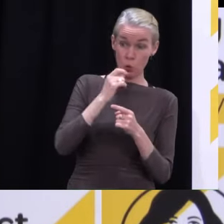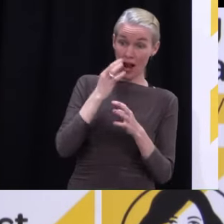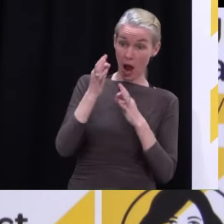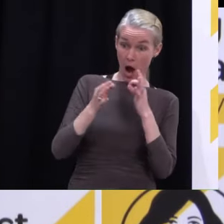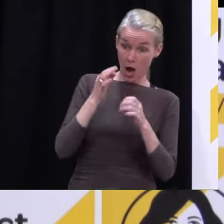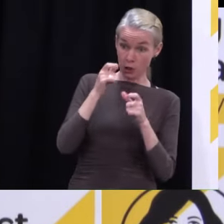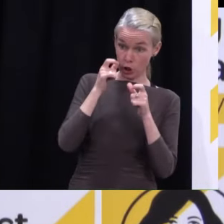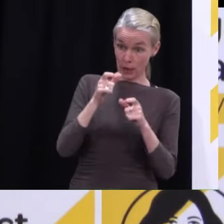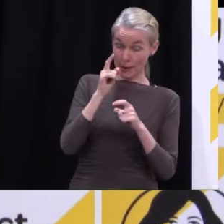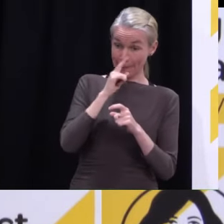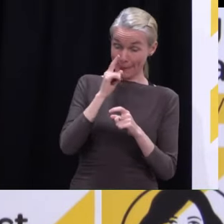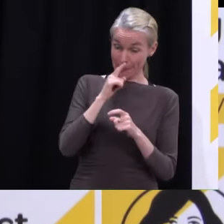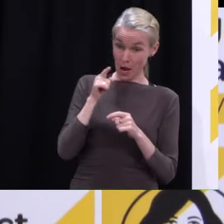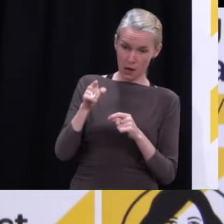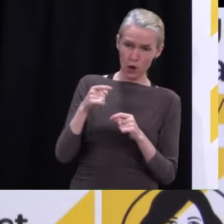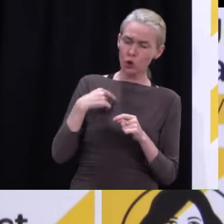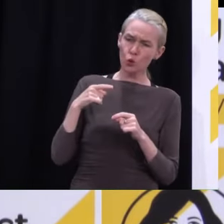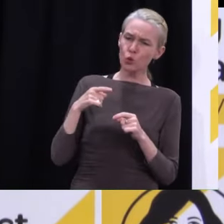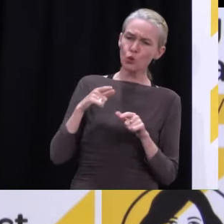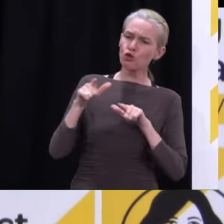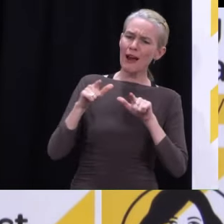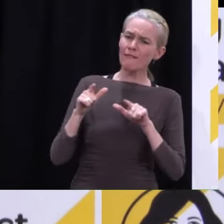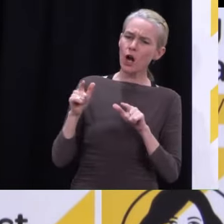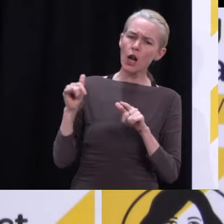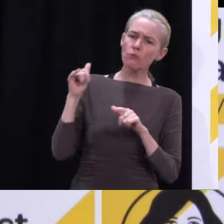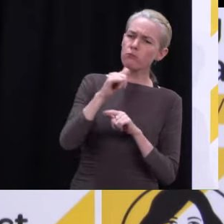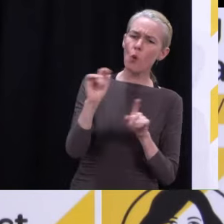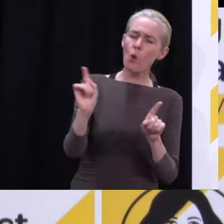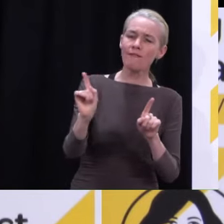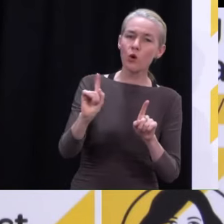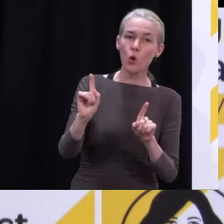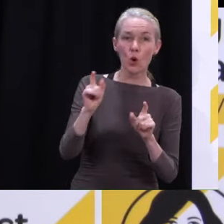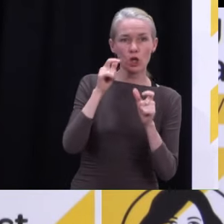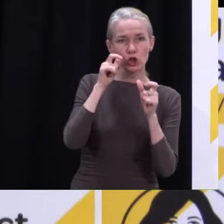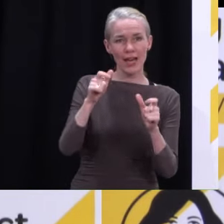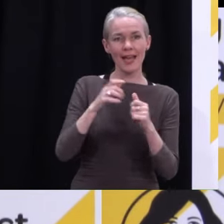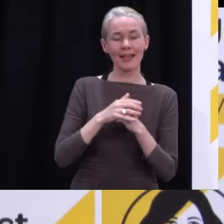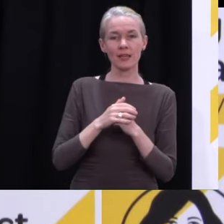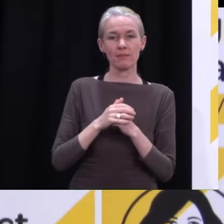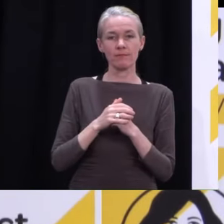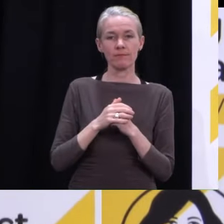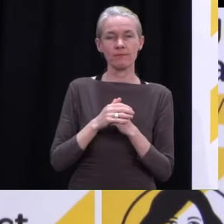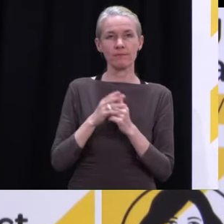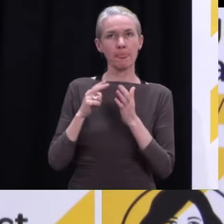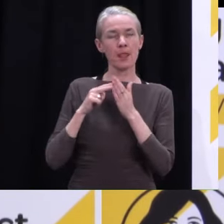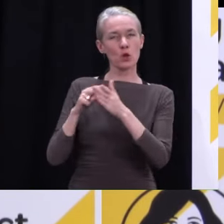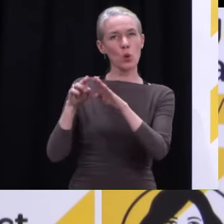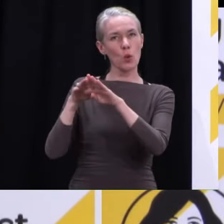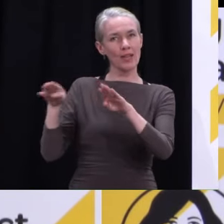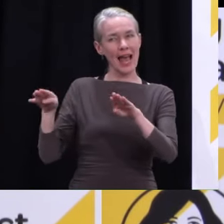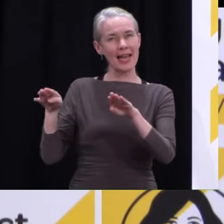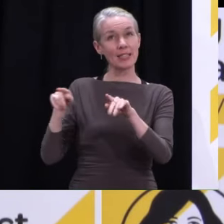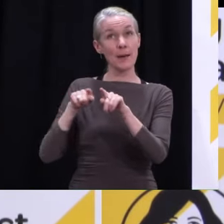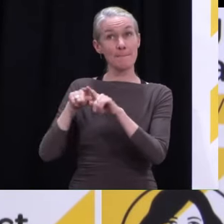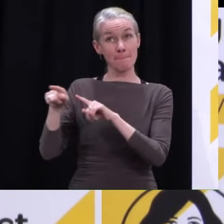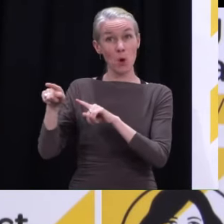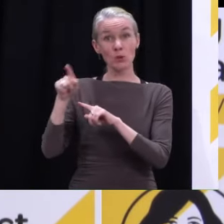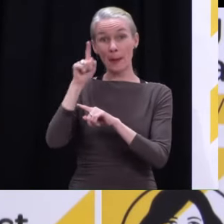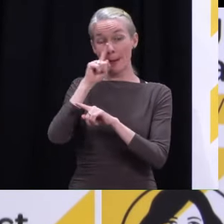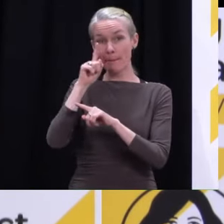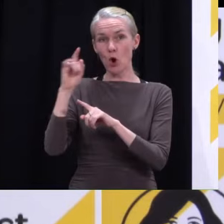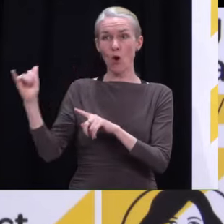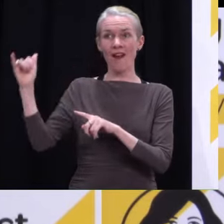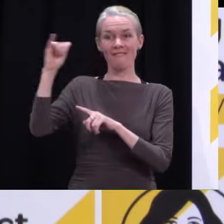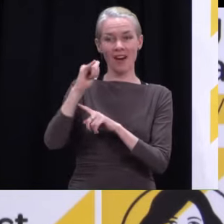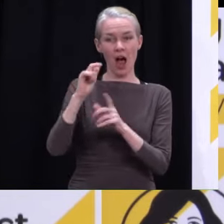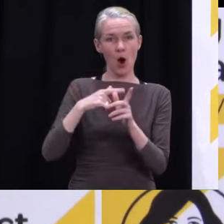environment, to check they're travelling for essential purposes. Most flights do, though, from out of Northland are going via Auckland, though. So I